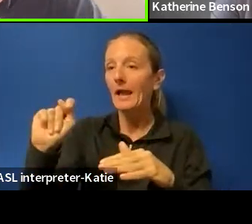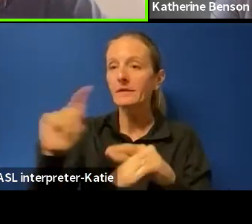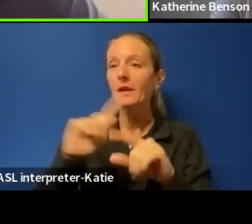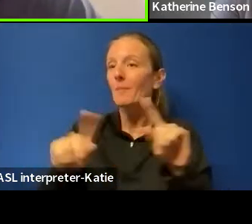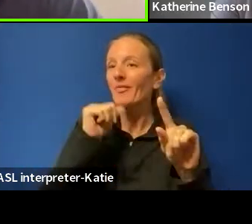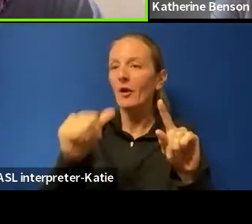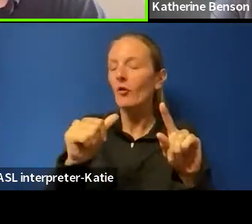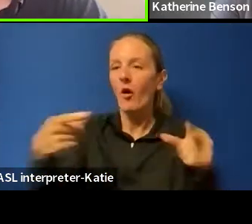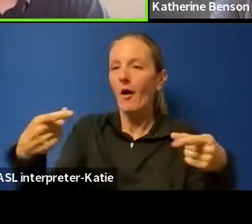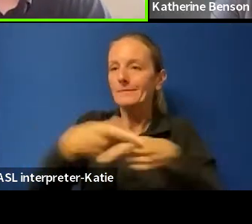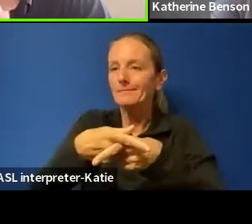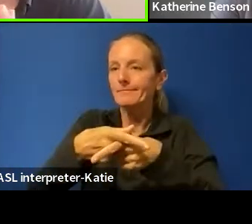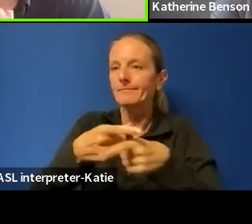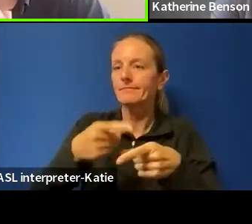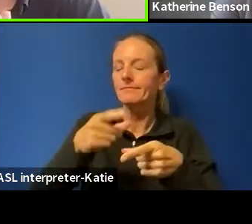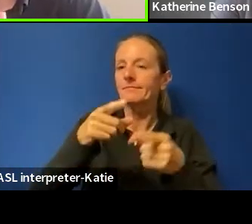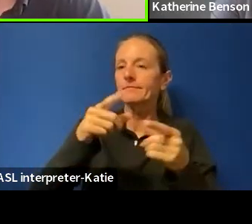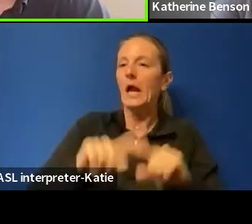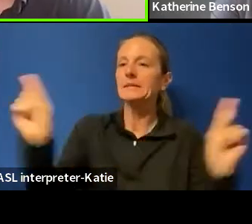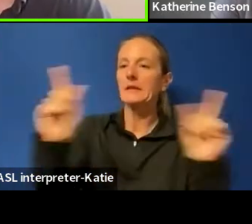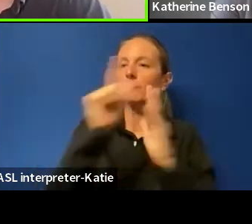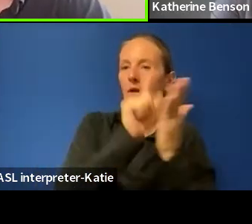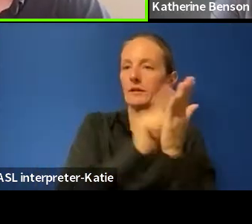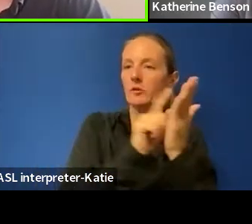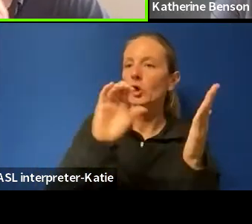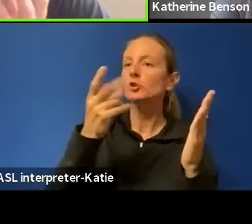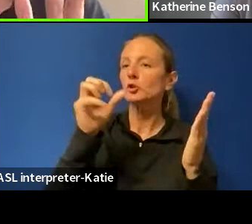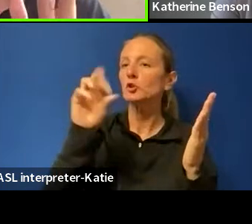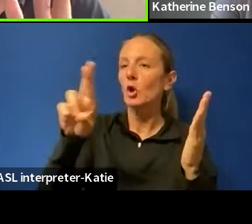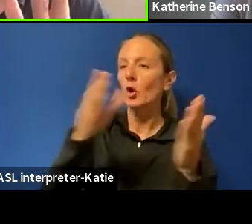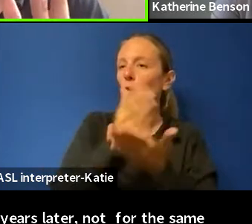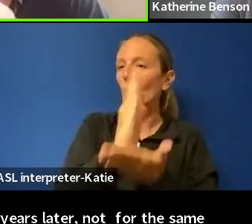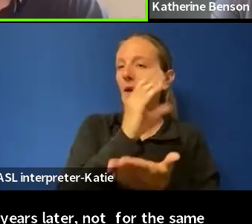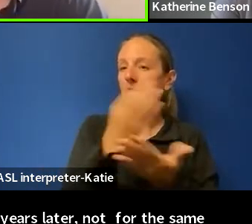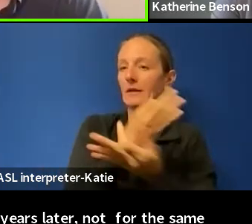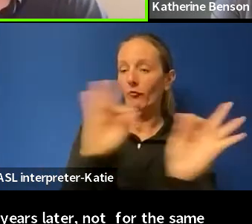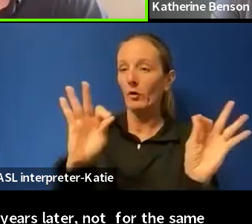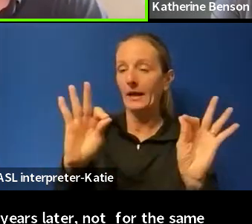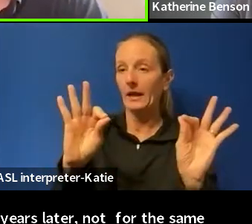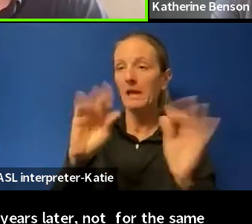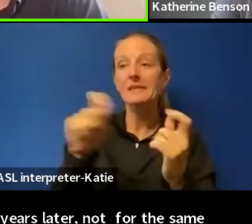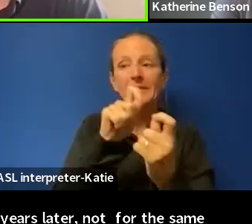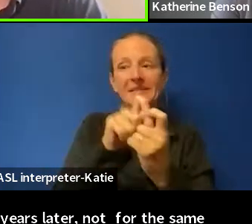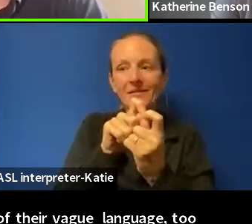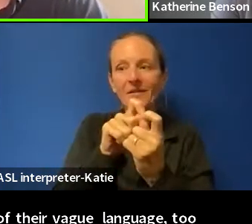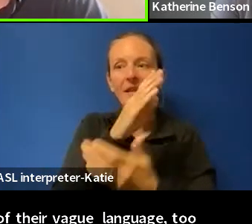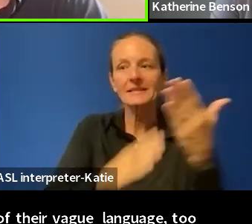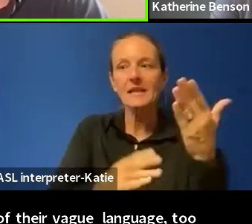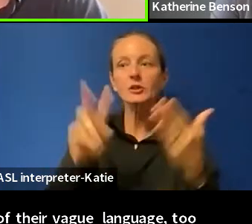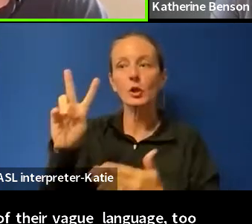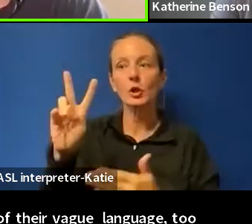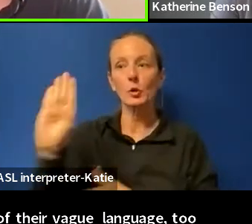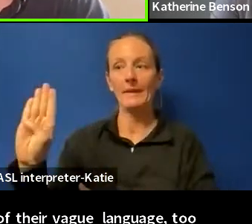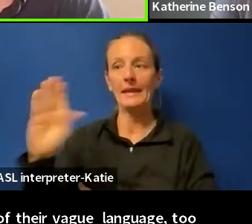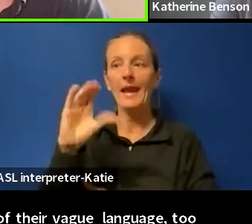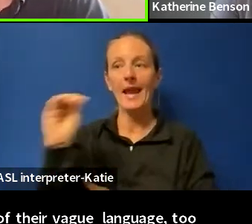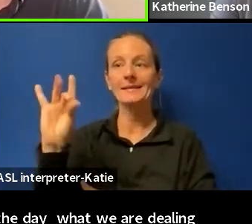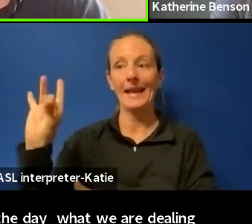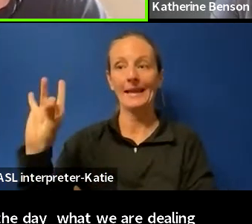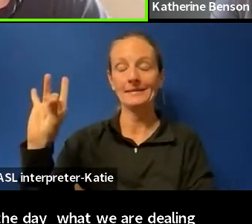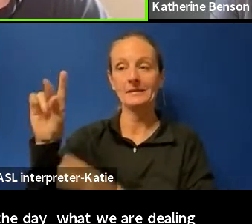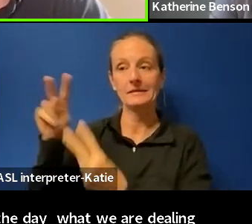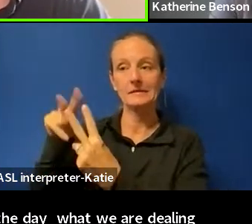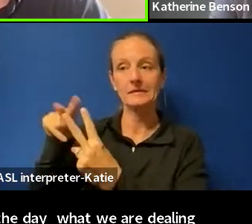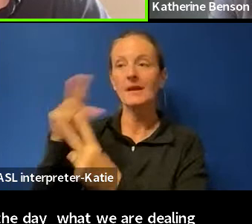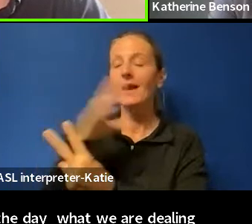uh, or, sorry, a different law, the Charter of Rights and Freedoms, specifically Section 2B, uh, and Section 8, uh, and they're not